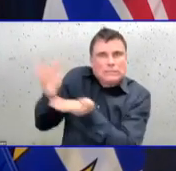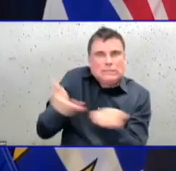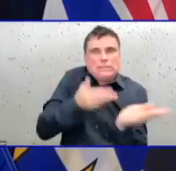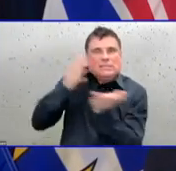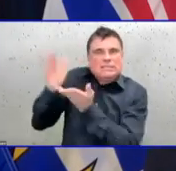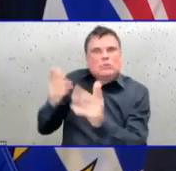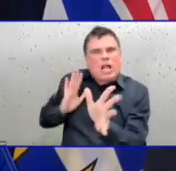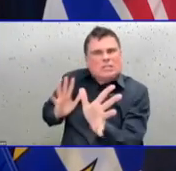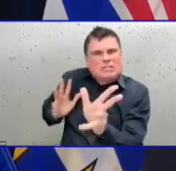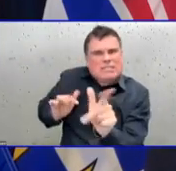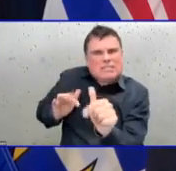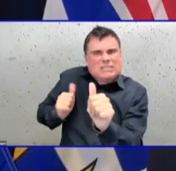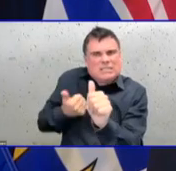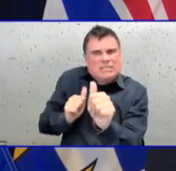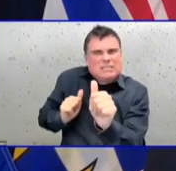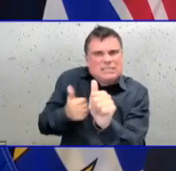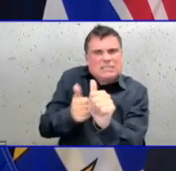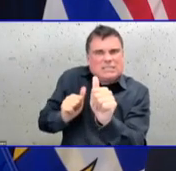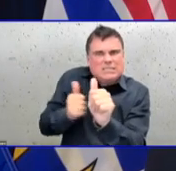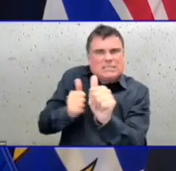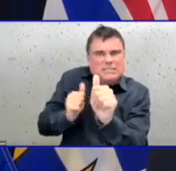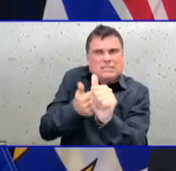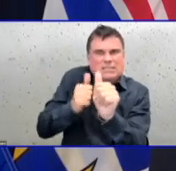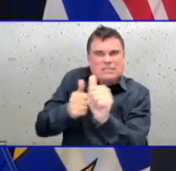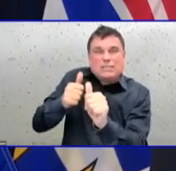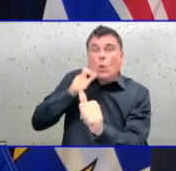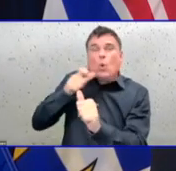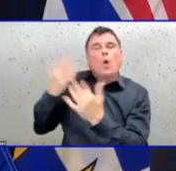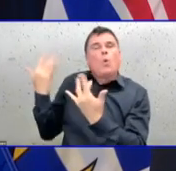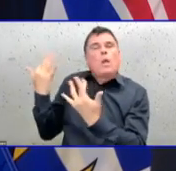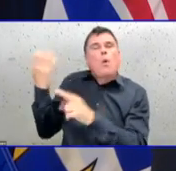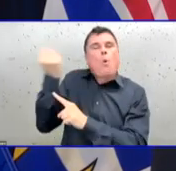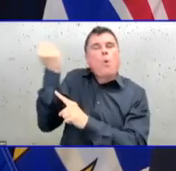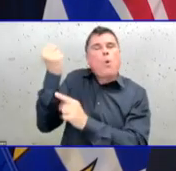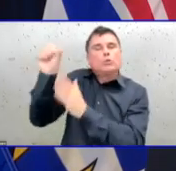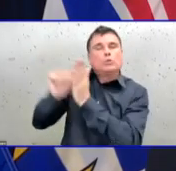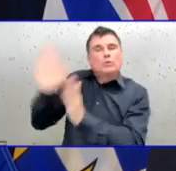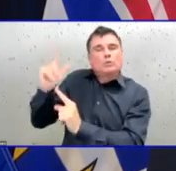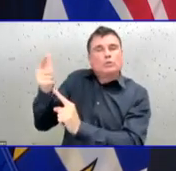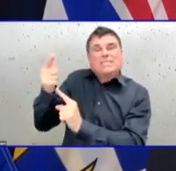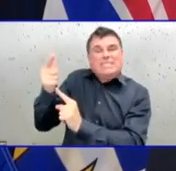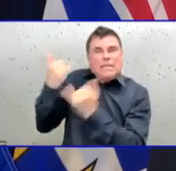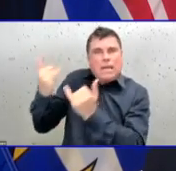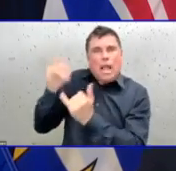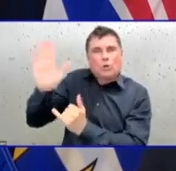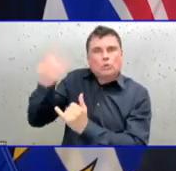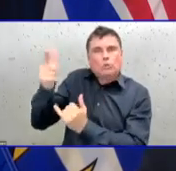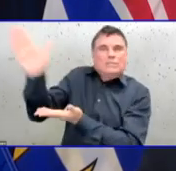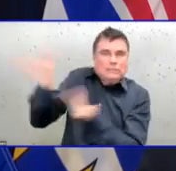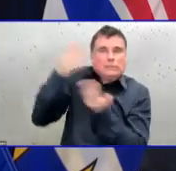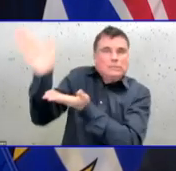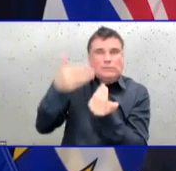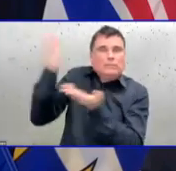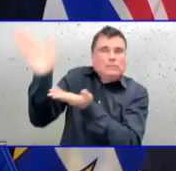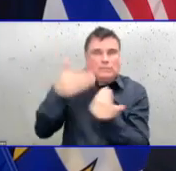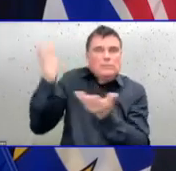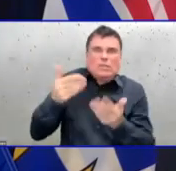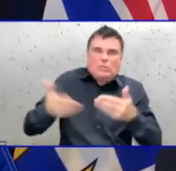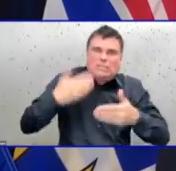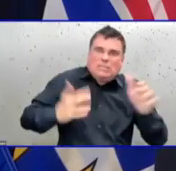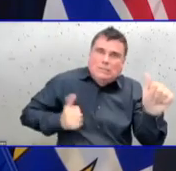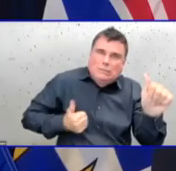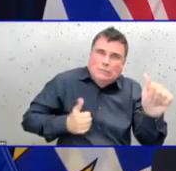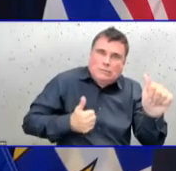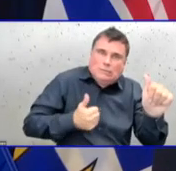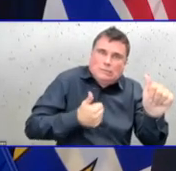and in the future. No matter what challenges we face, this remains our commitment and we will see it through. And as we have, week after week, since we made